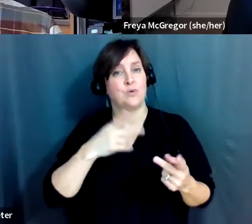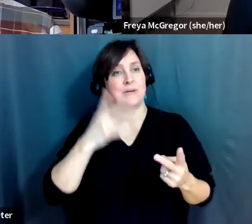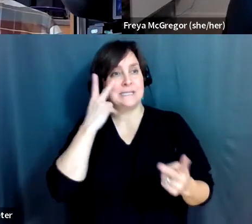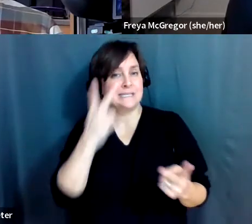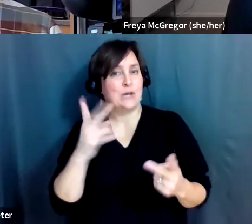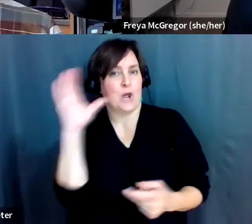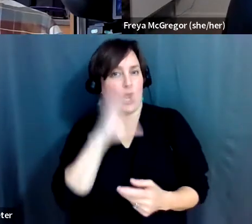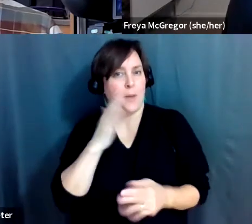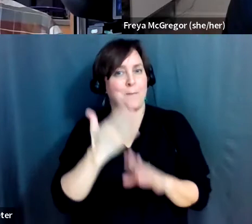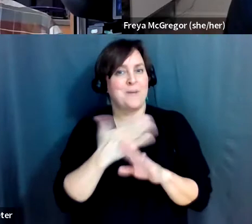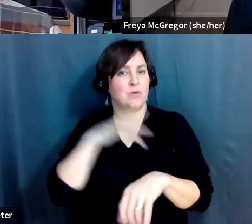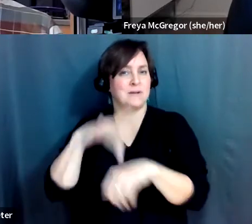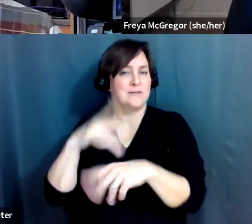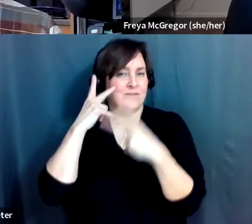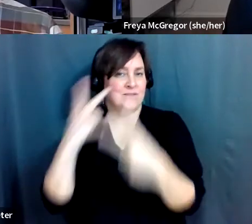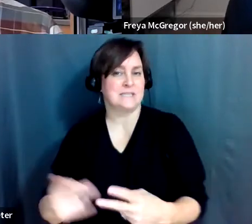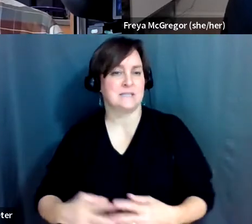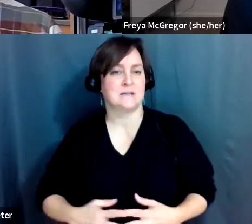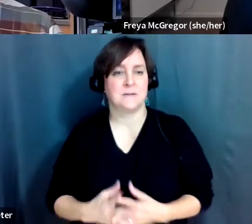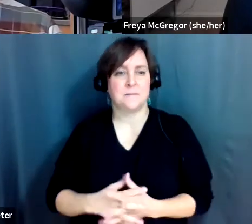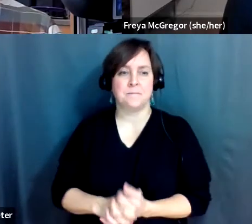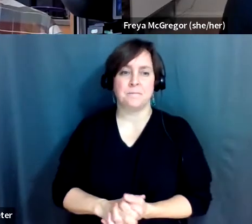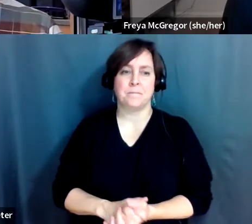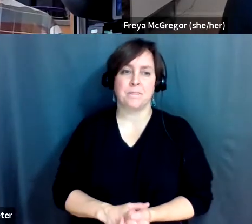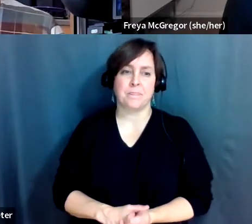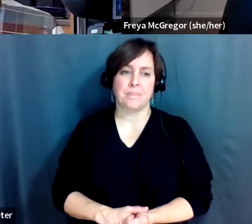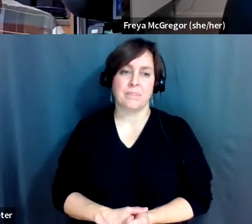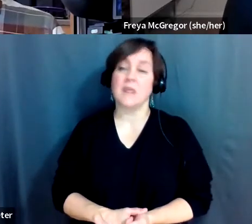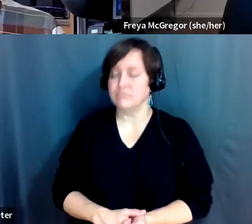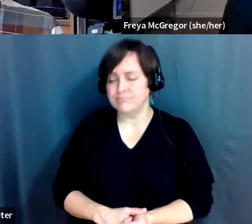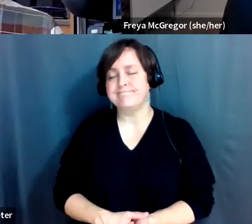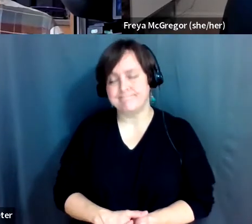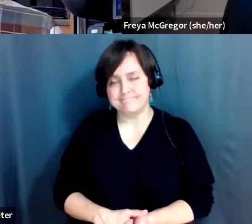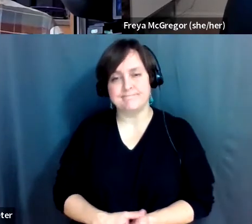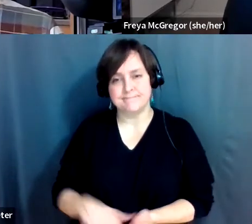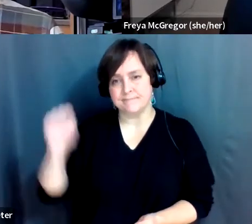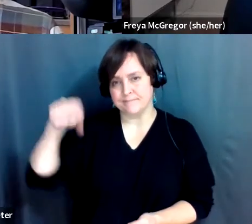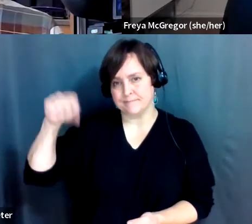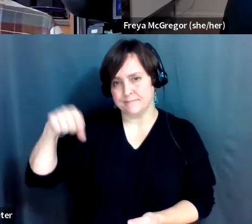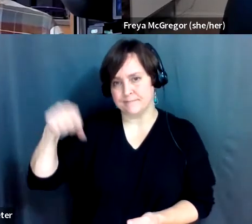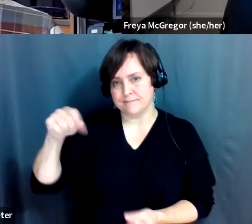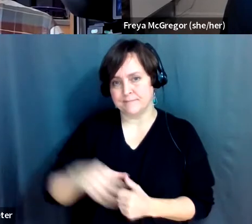out before you visit them? Um, absolutely. So, um,